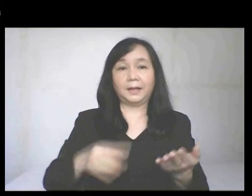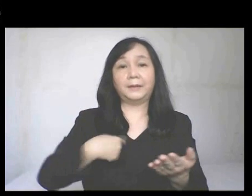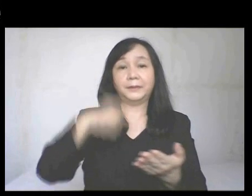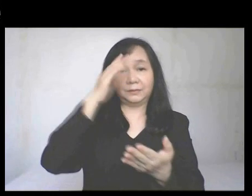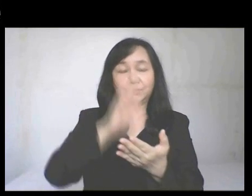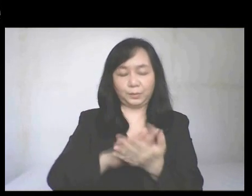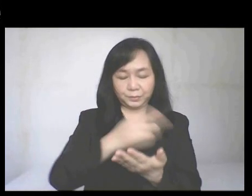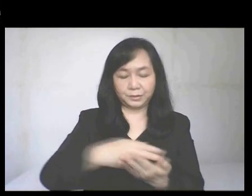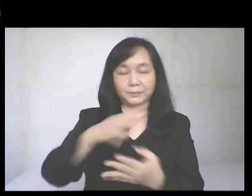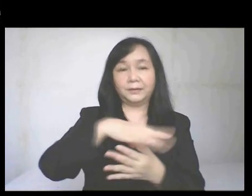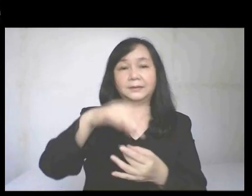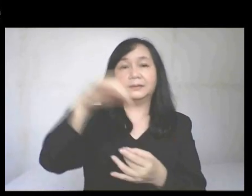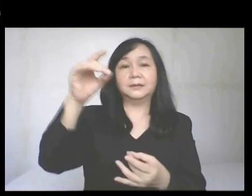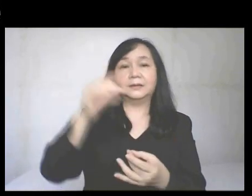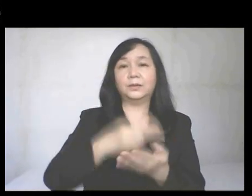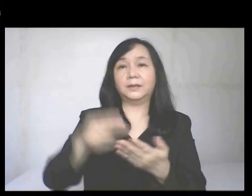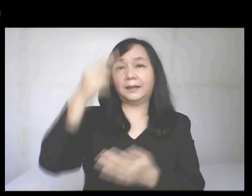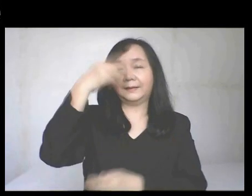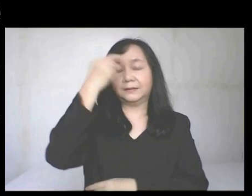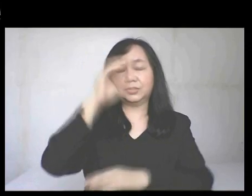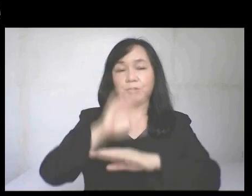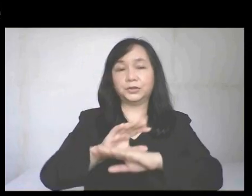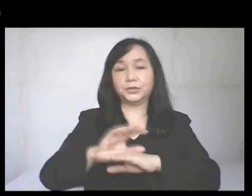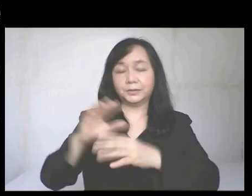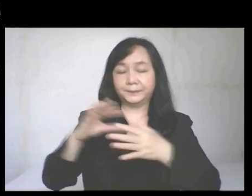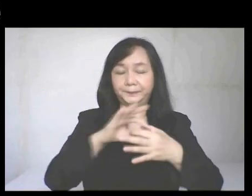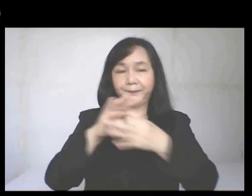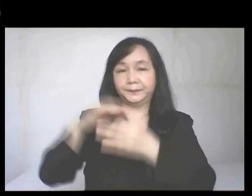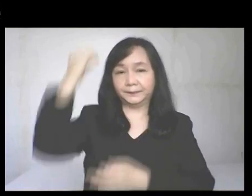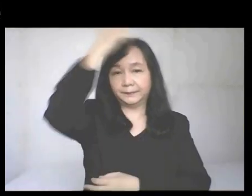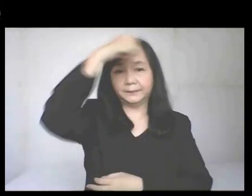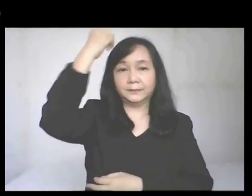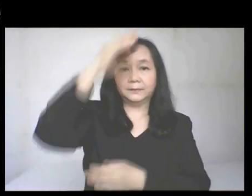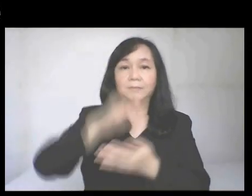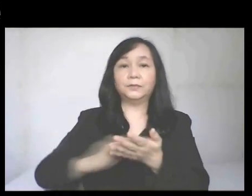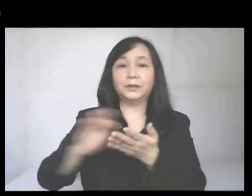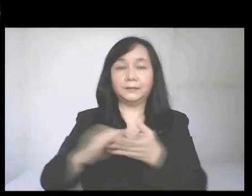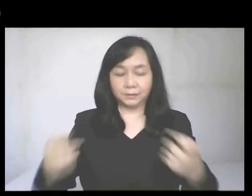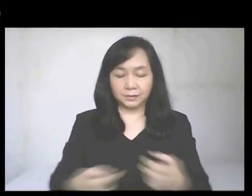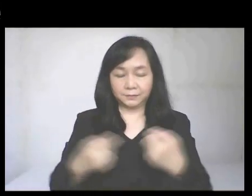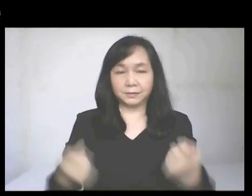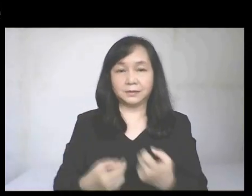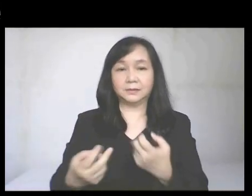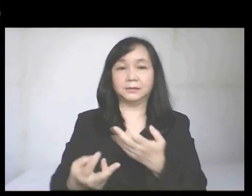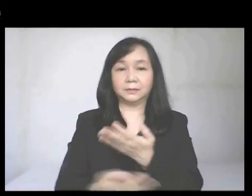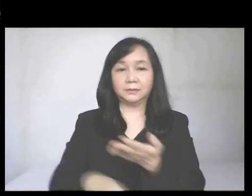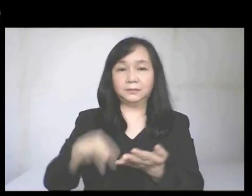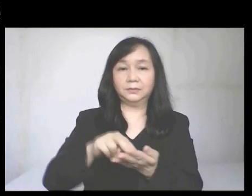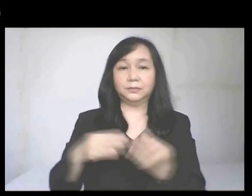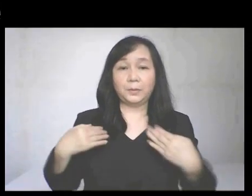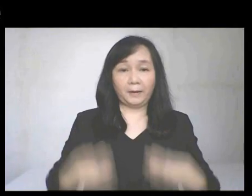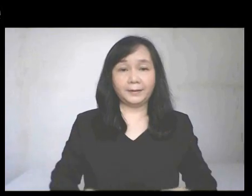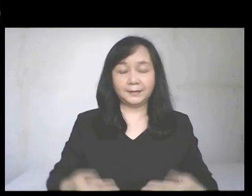dead. I believe in the Holy Spirit, the Holy Catholic Church, the communion of saints, the forgiveness of sins,